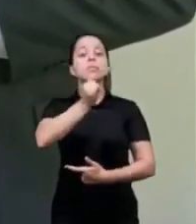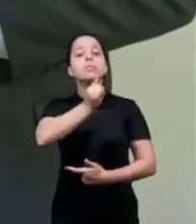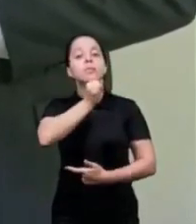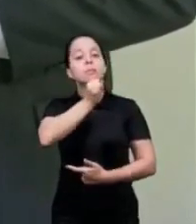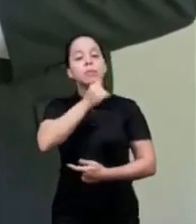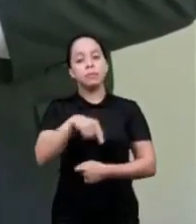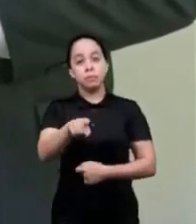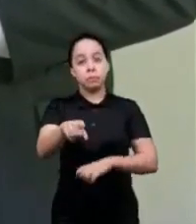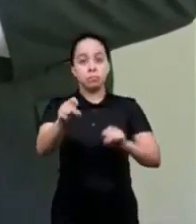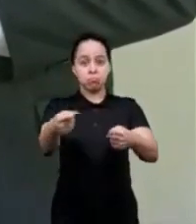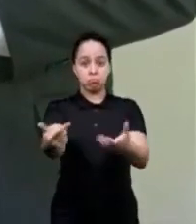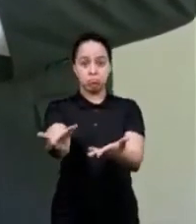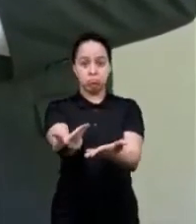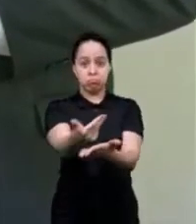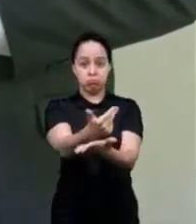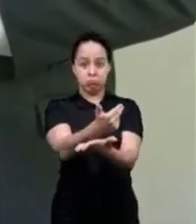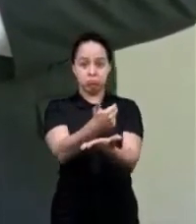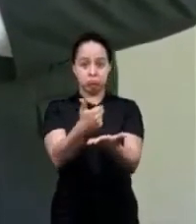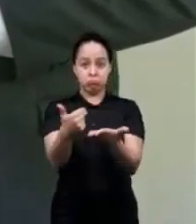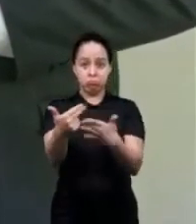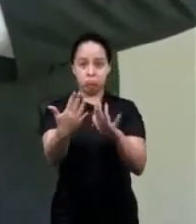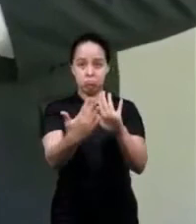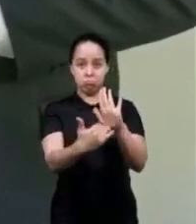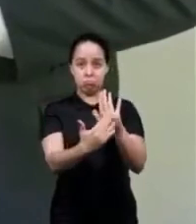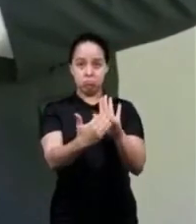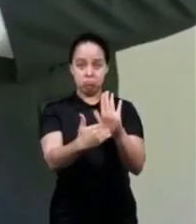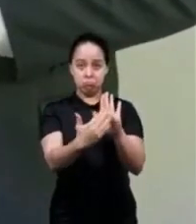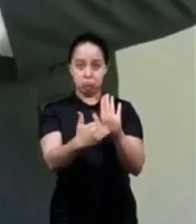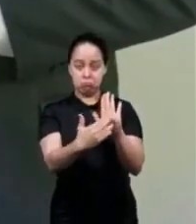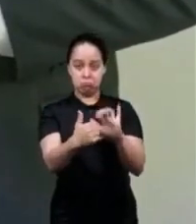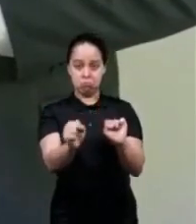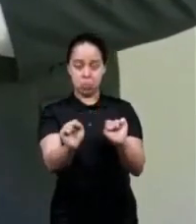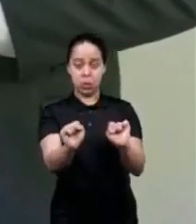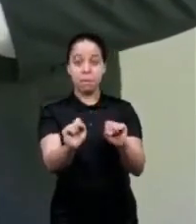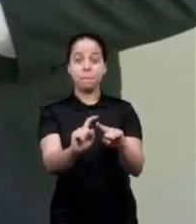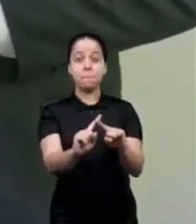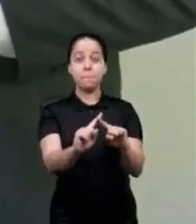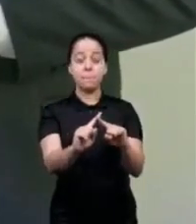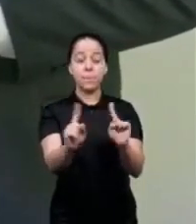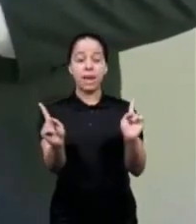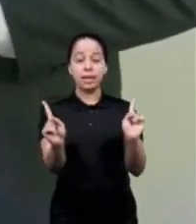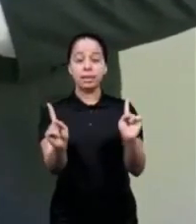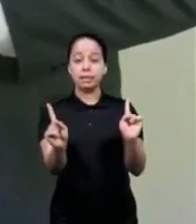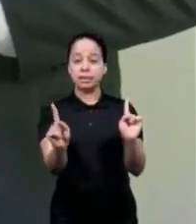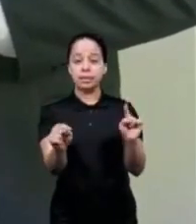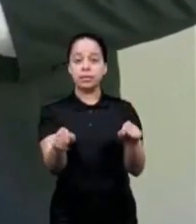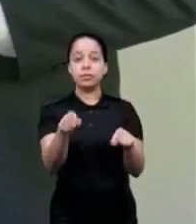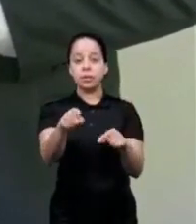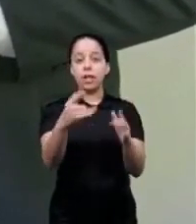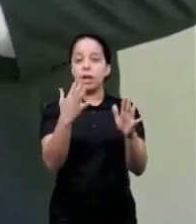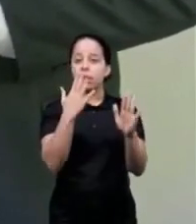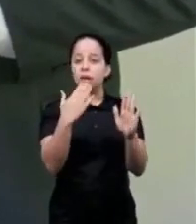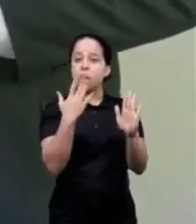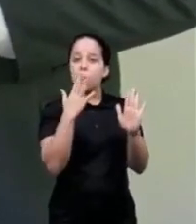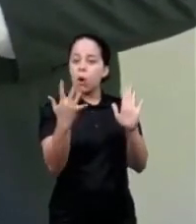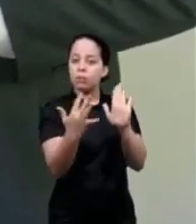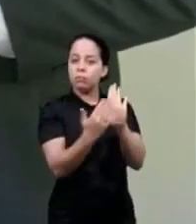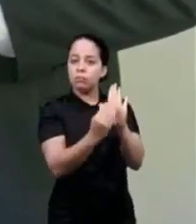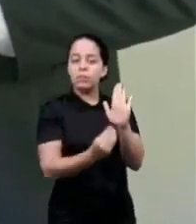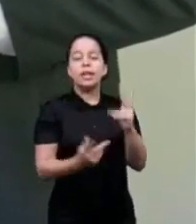can have a great painting and you can encounter like a van Gogh